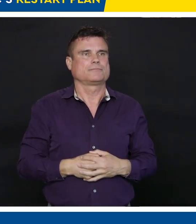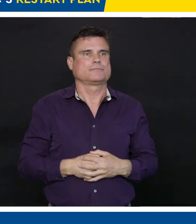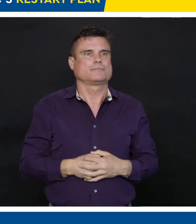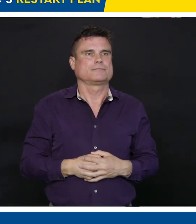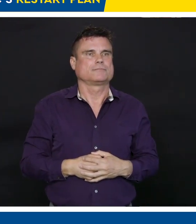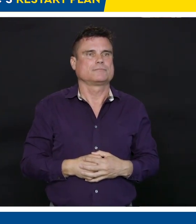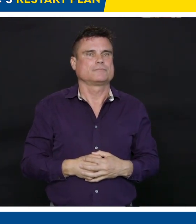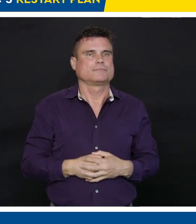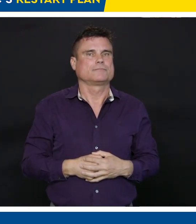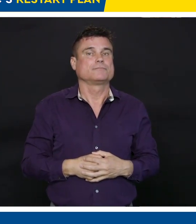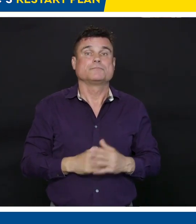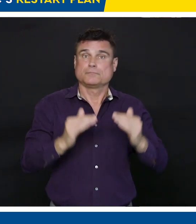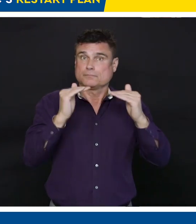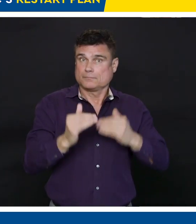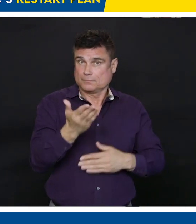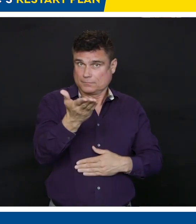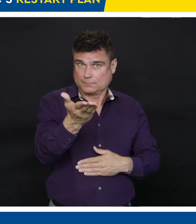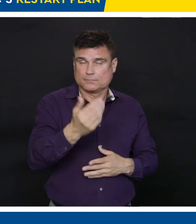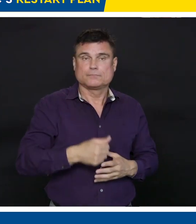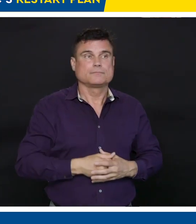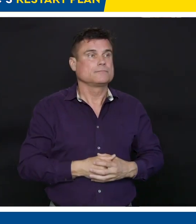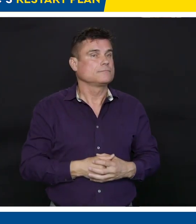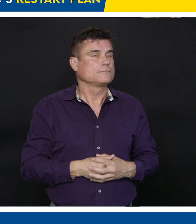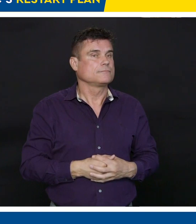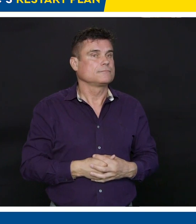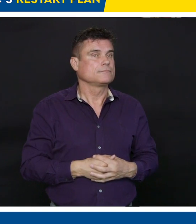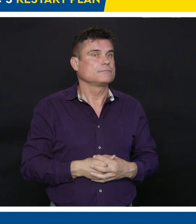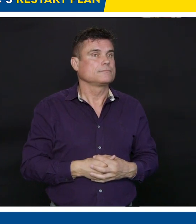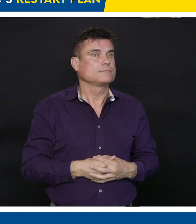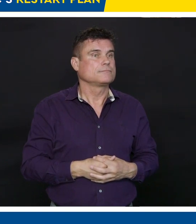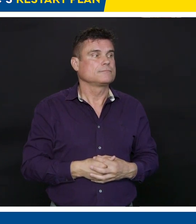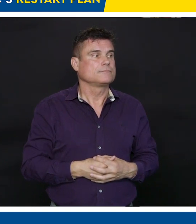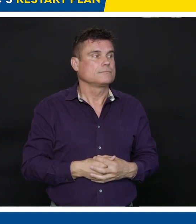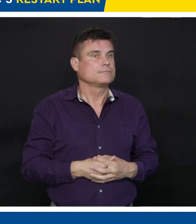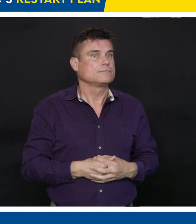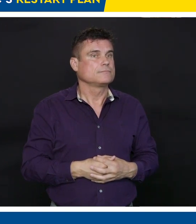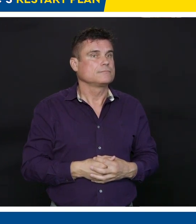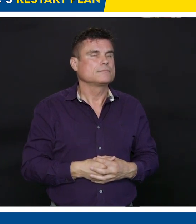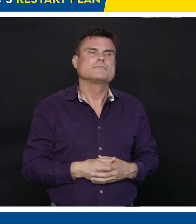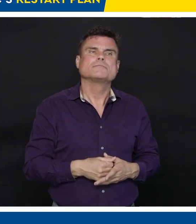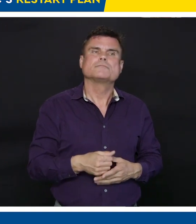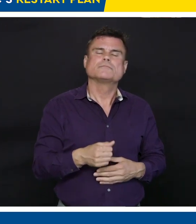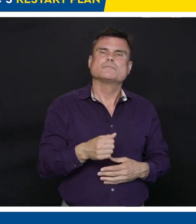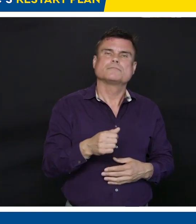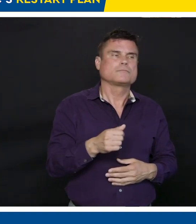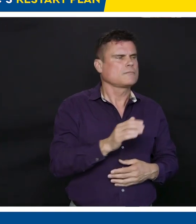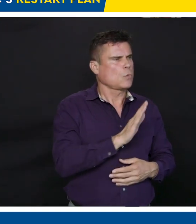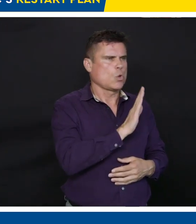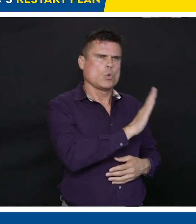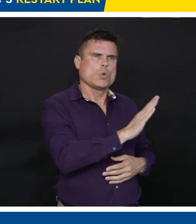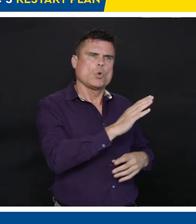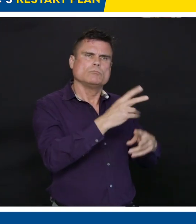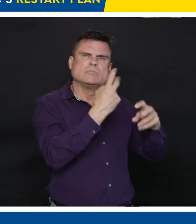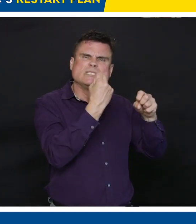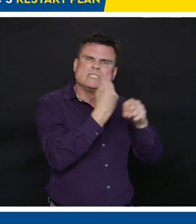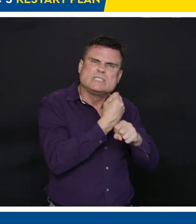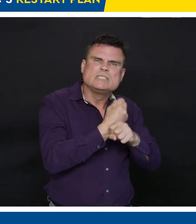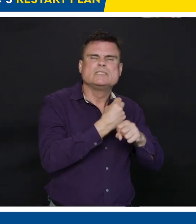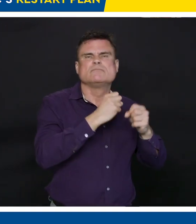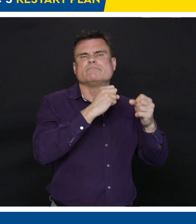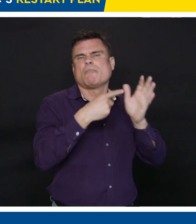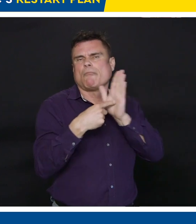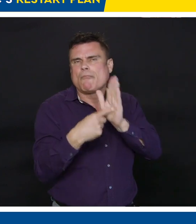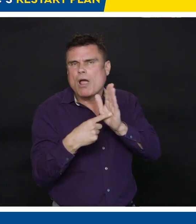Hi, thanks for taking my question. Your data modeling and your current plans are for people to be doing 60% of normal